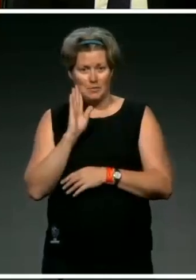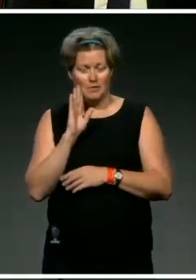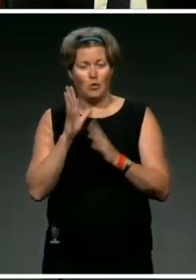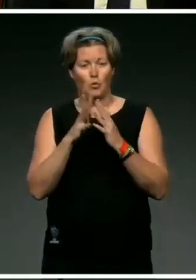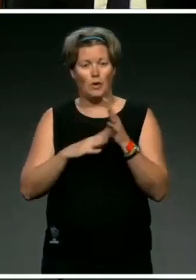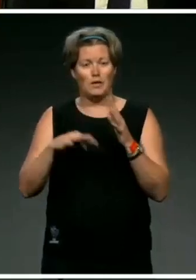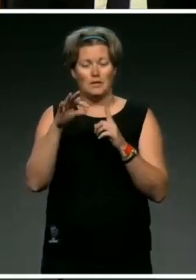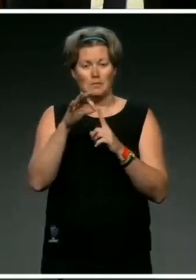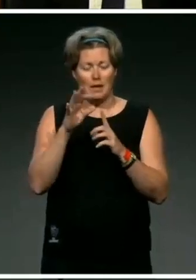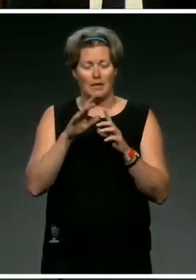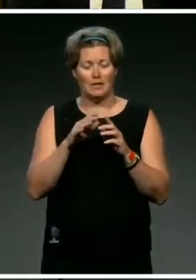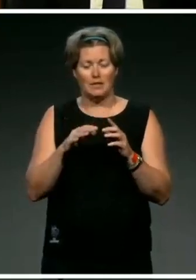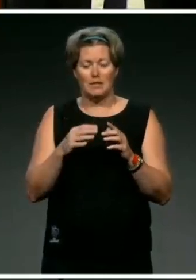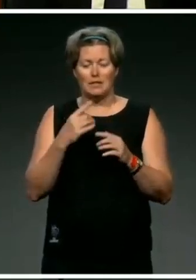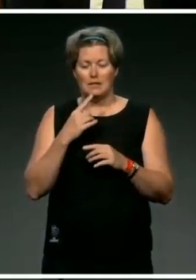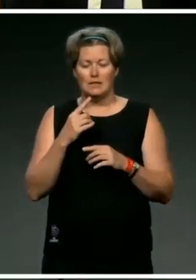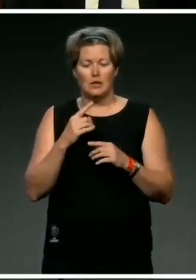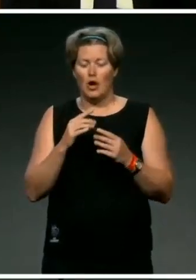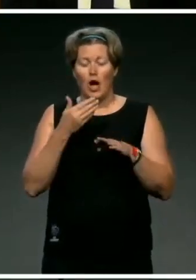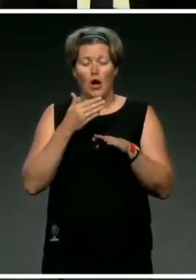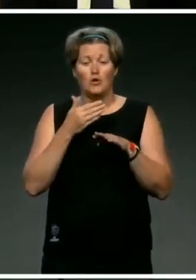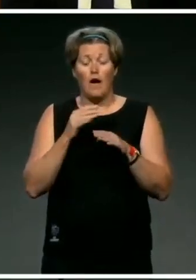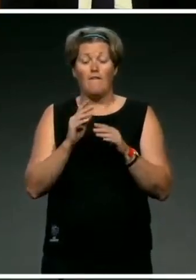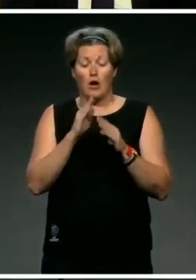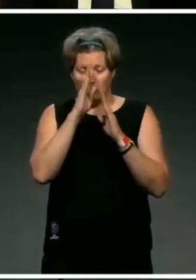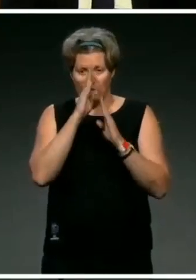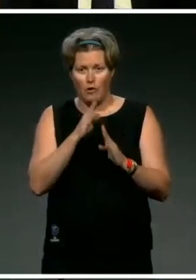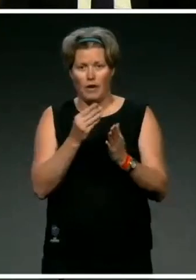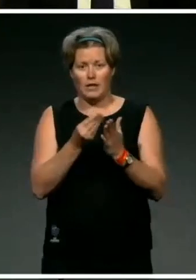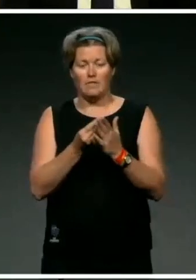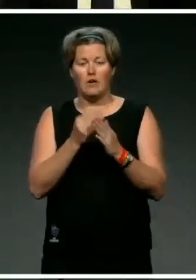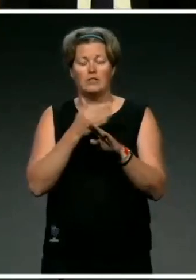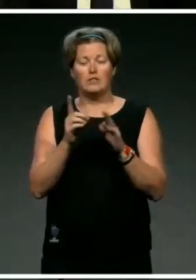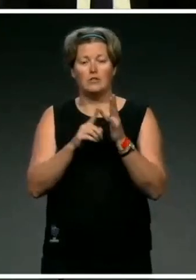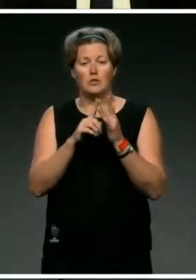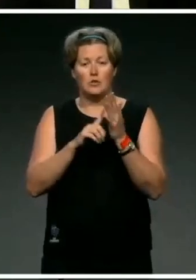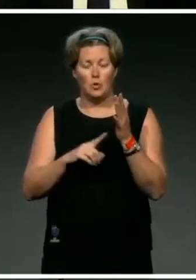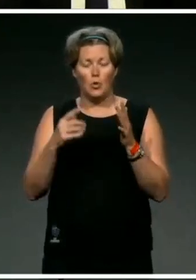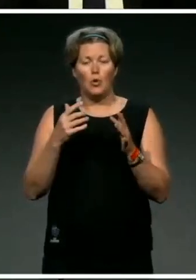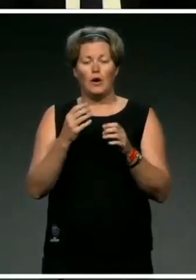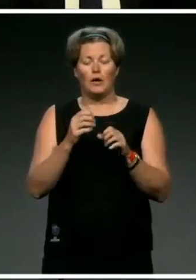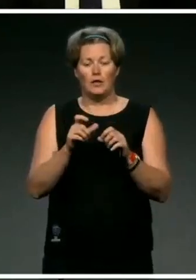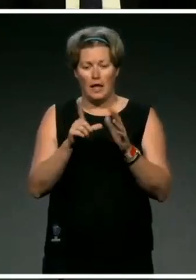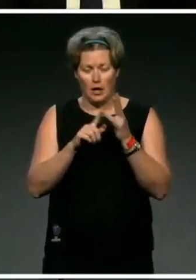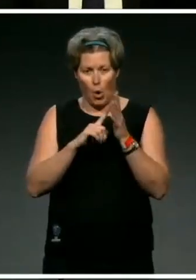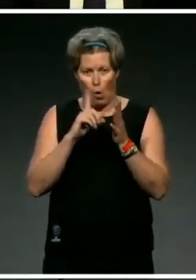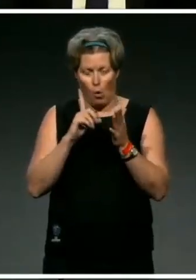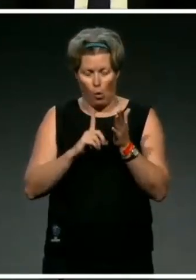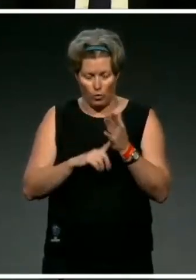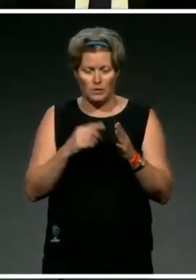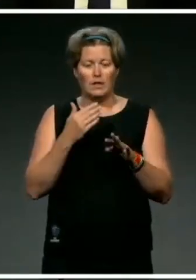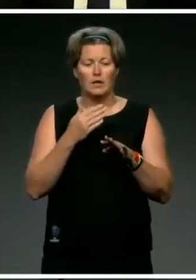Westpac has ruled out directly financing new oil and gas projects that are not compatible with the International Energy Agency's Net Zero by 2050 scenario.